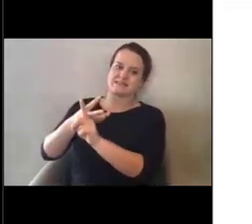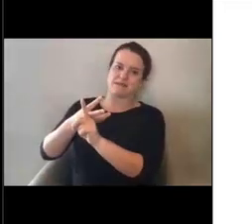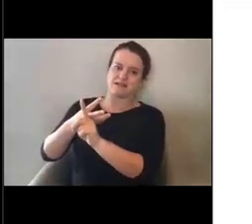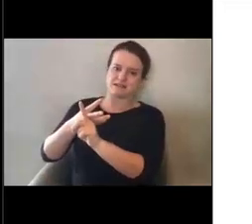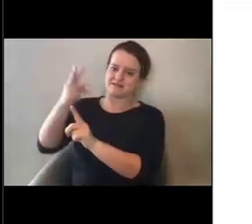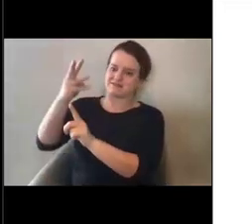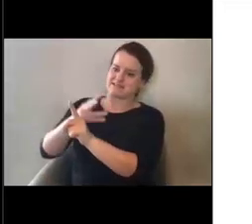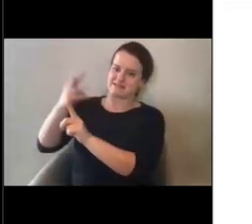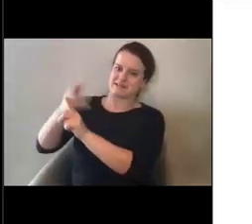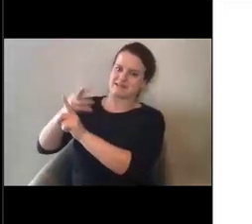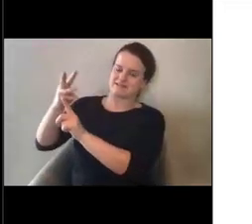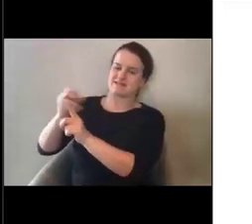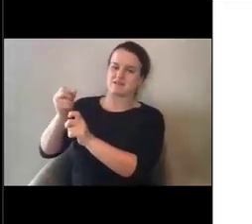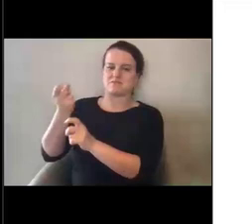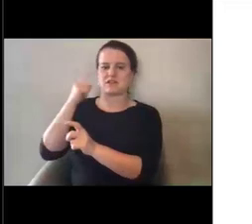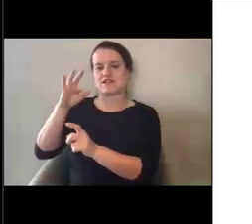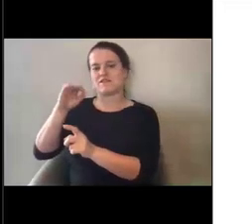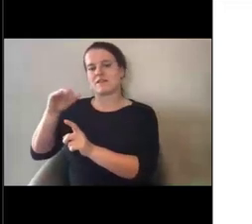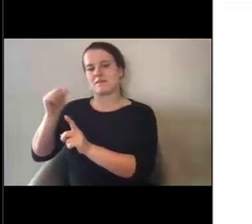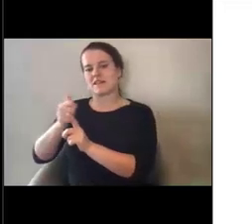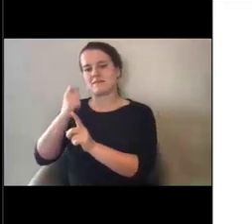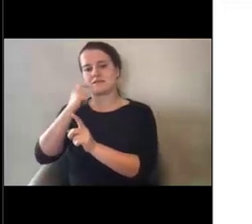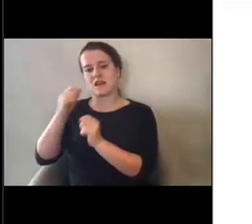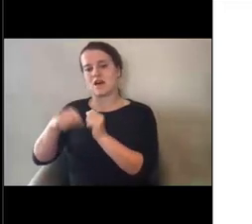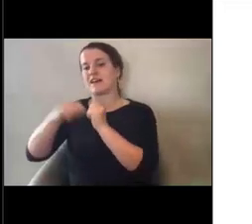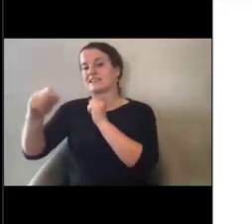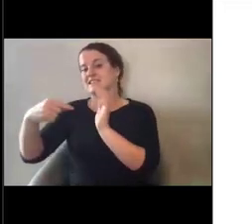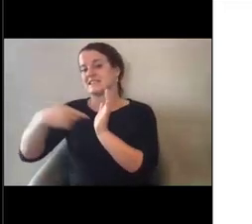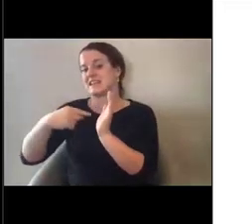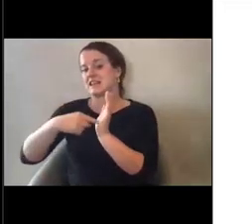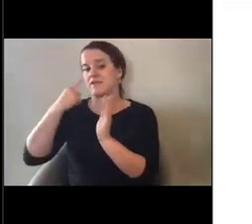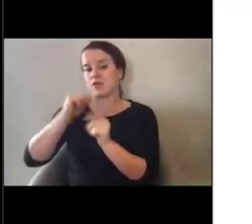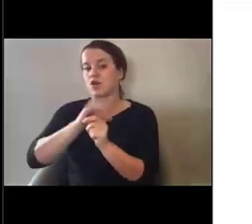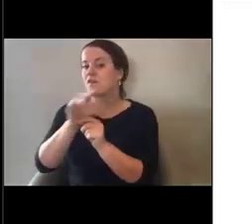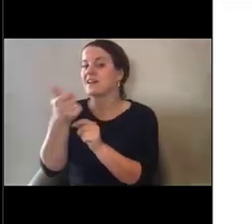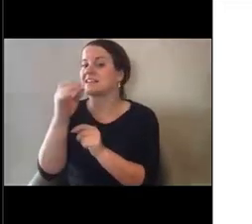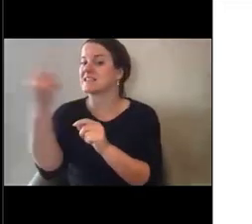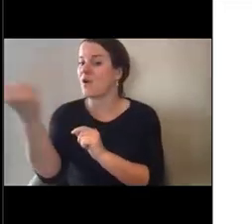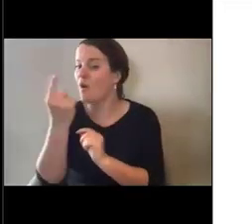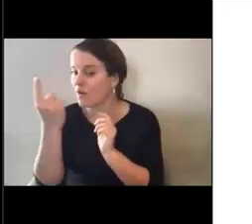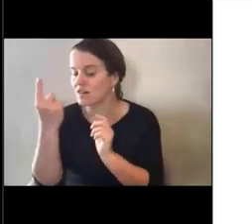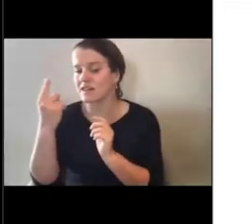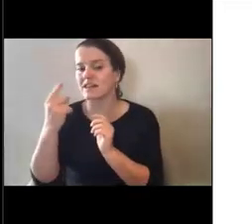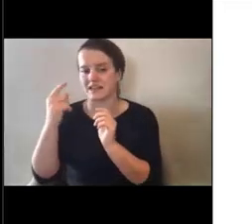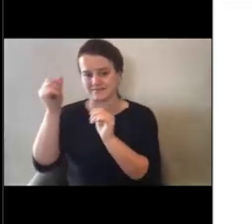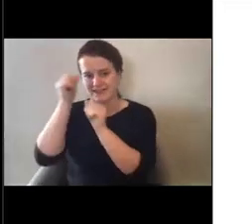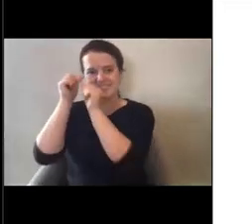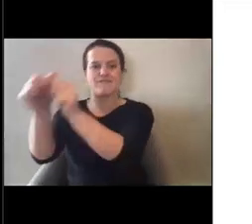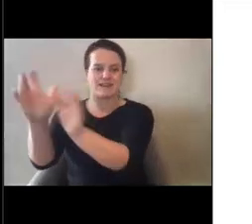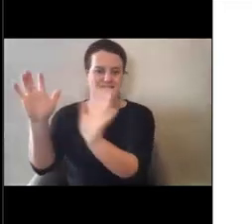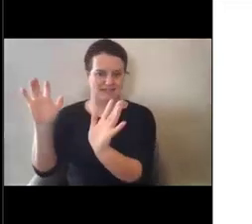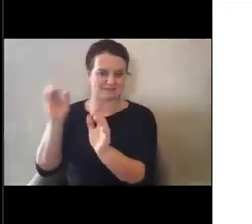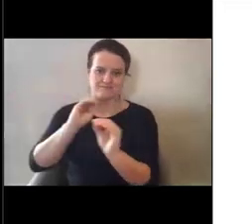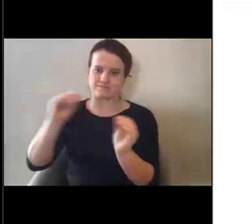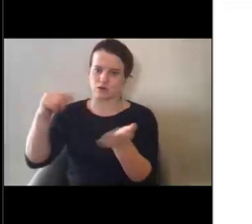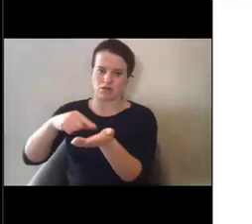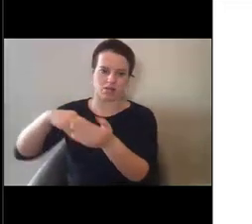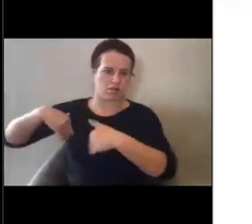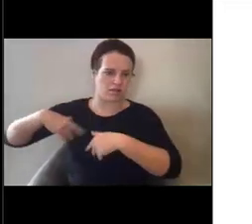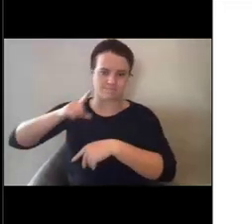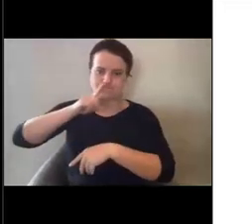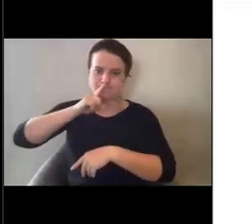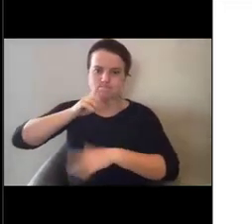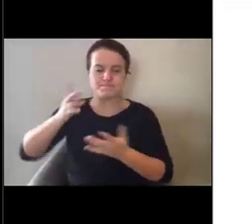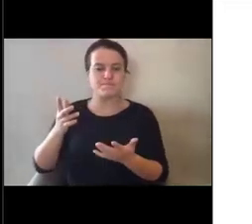extended the deadline for emergency work for COVID-19 only indefinitely. And no